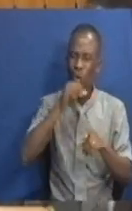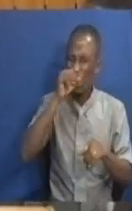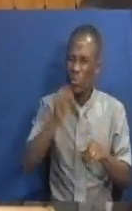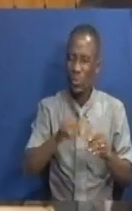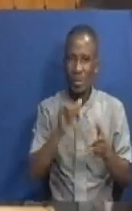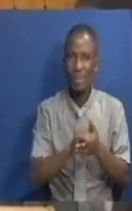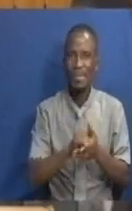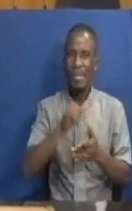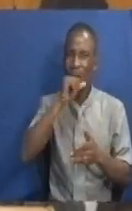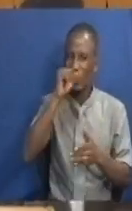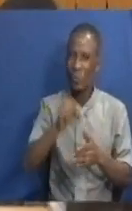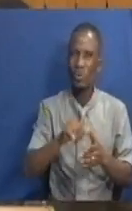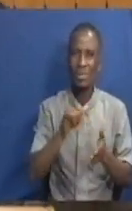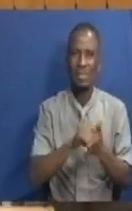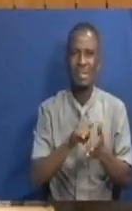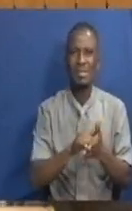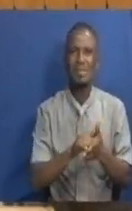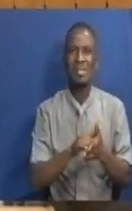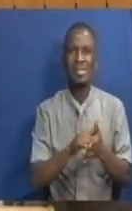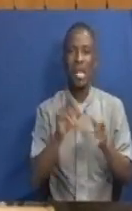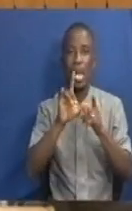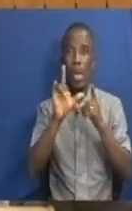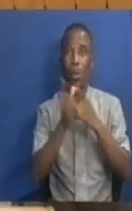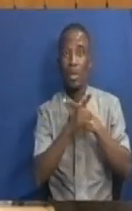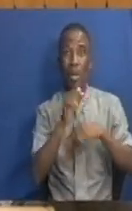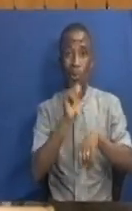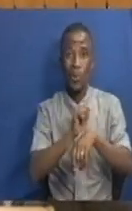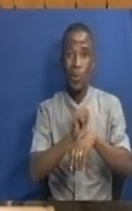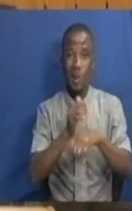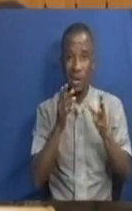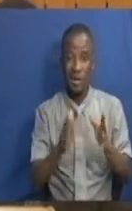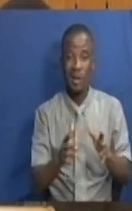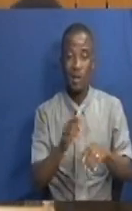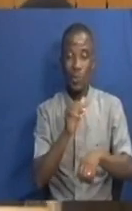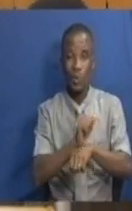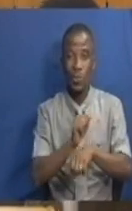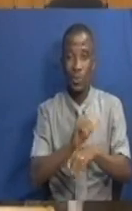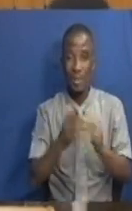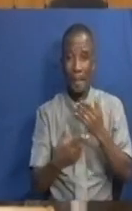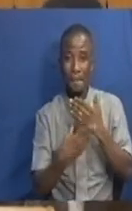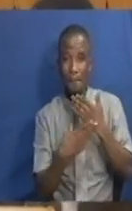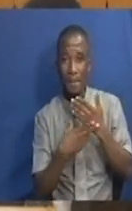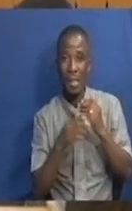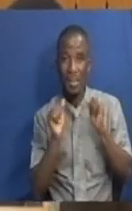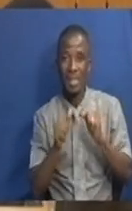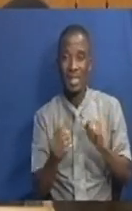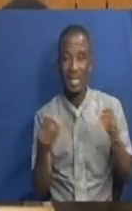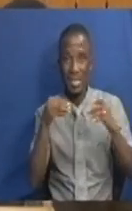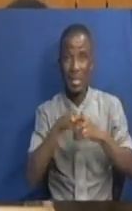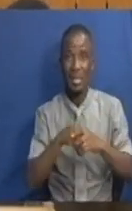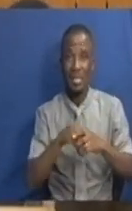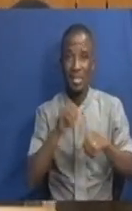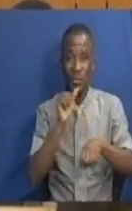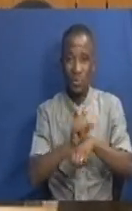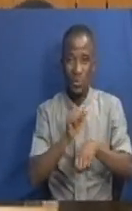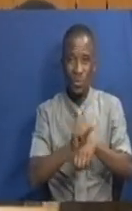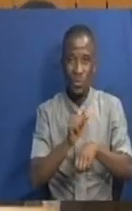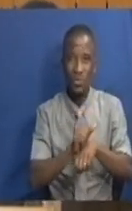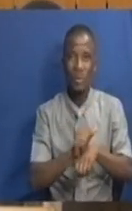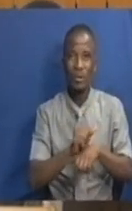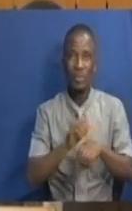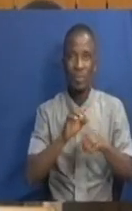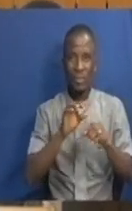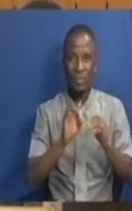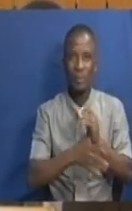local contractors and banks are engaged in this exercise. So we are